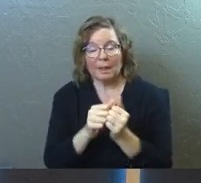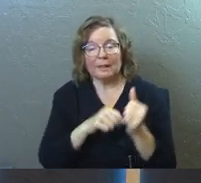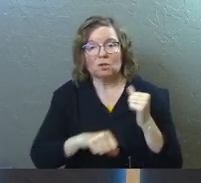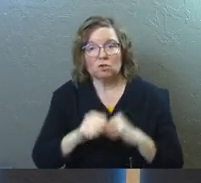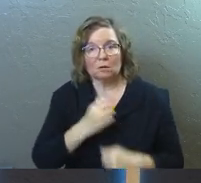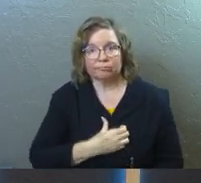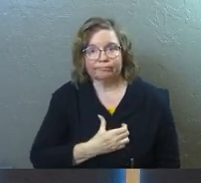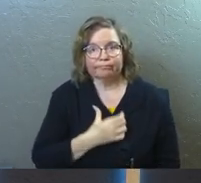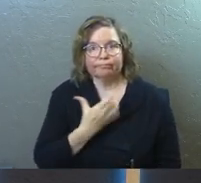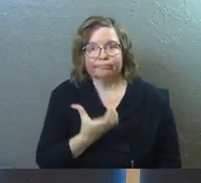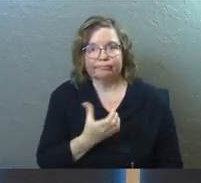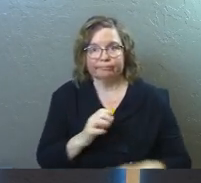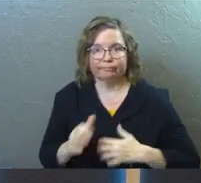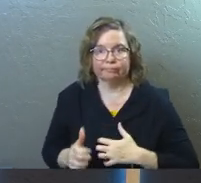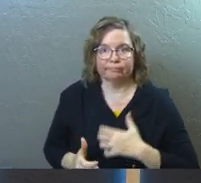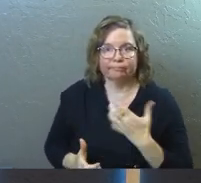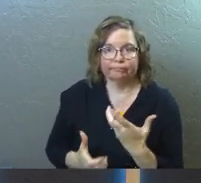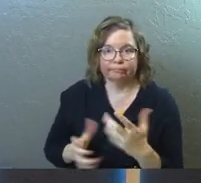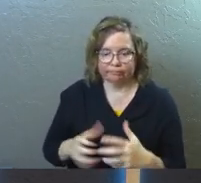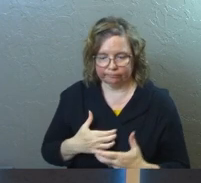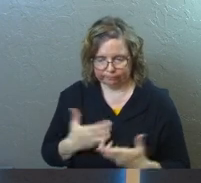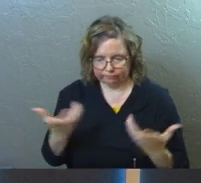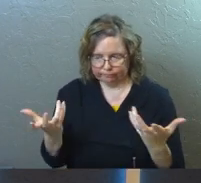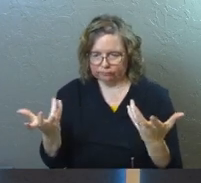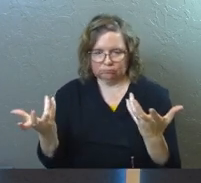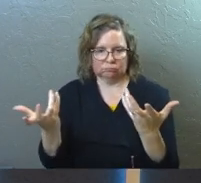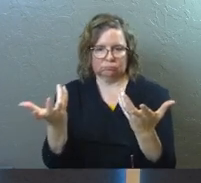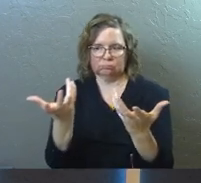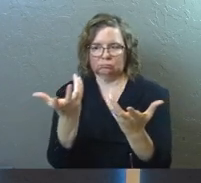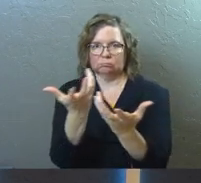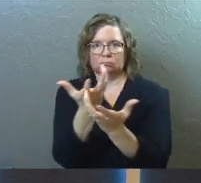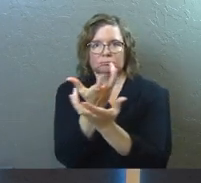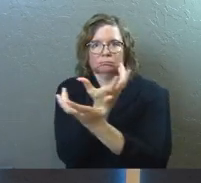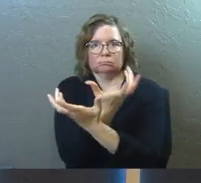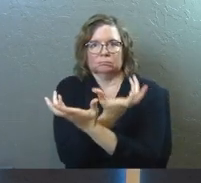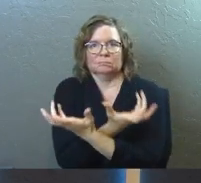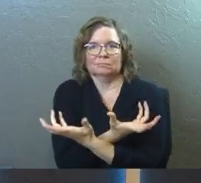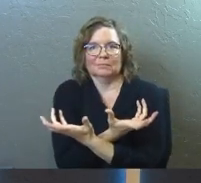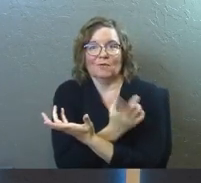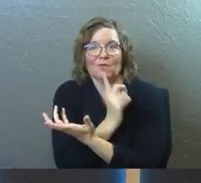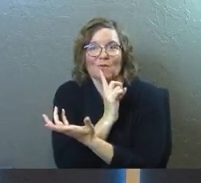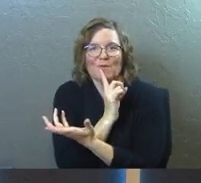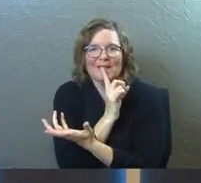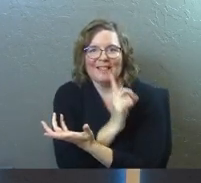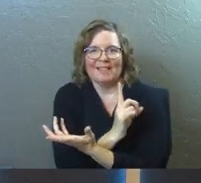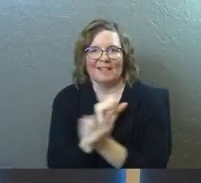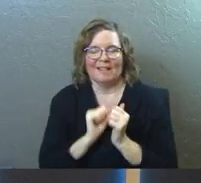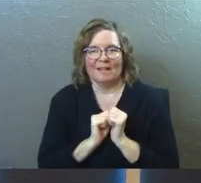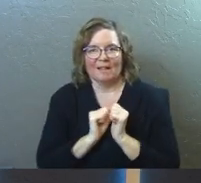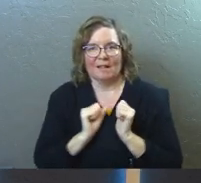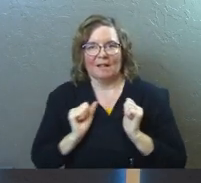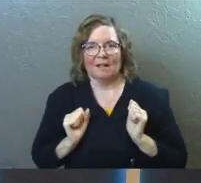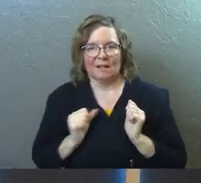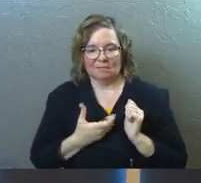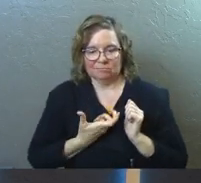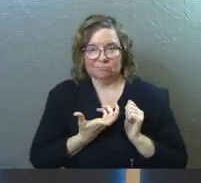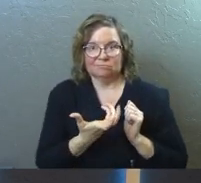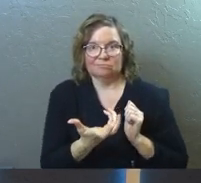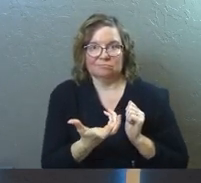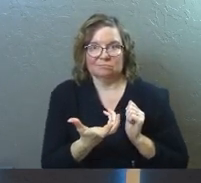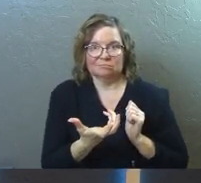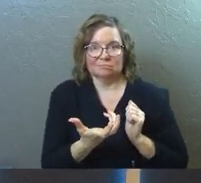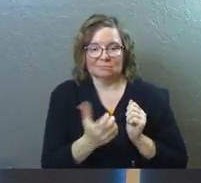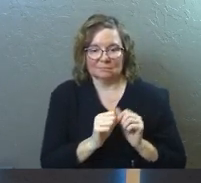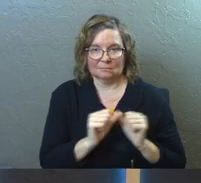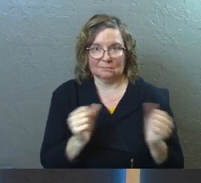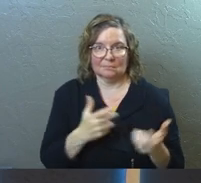with each other and the other person knowing you and the other person knowing you for real all the way. Like they know